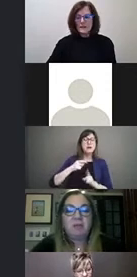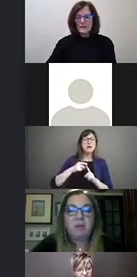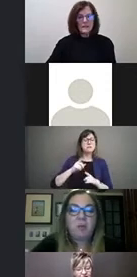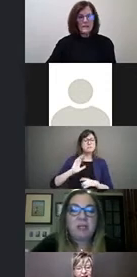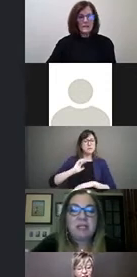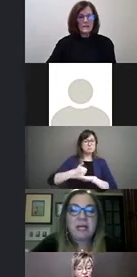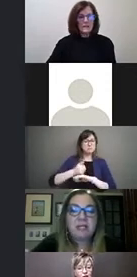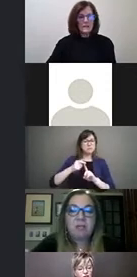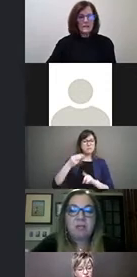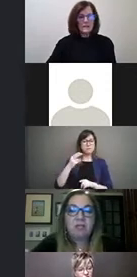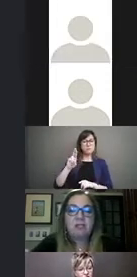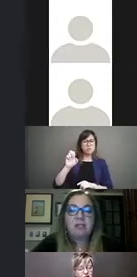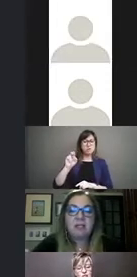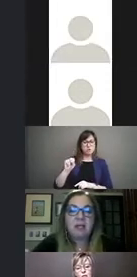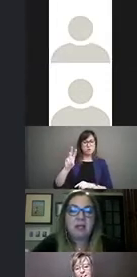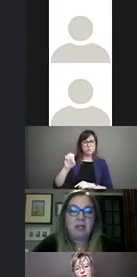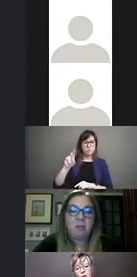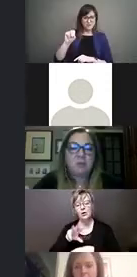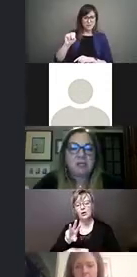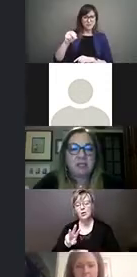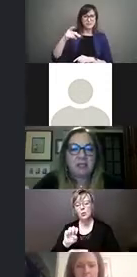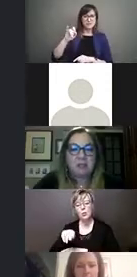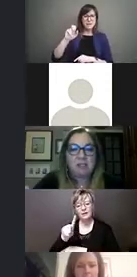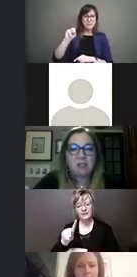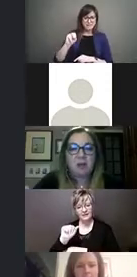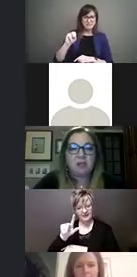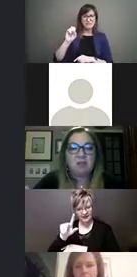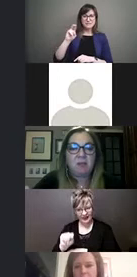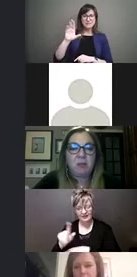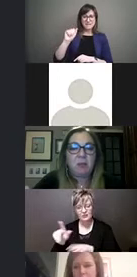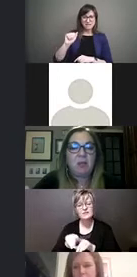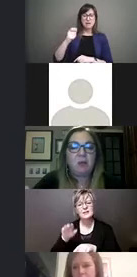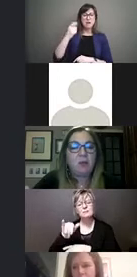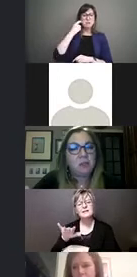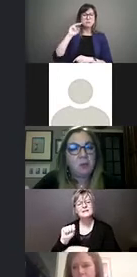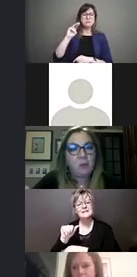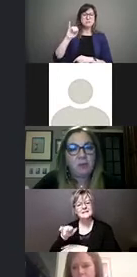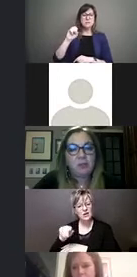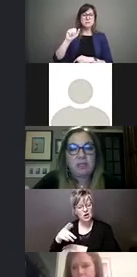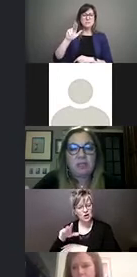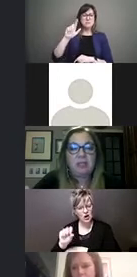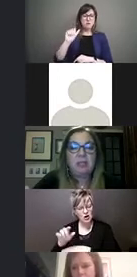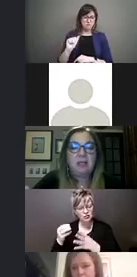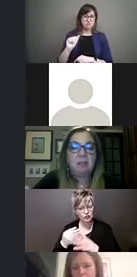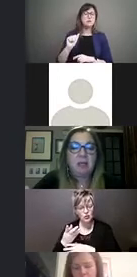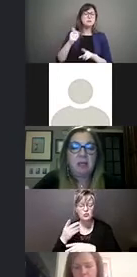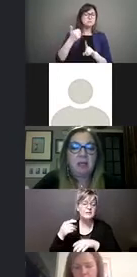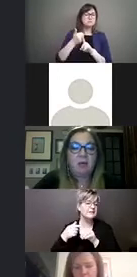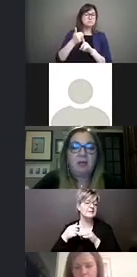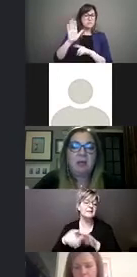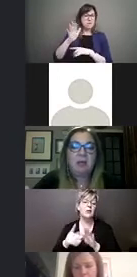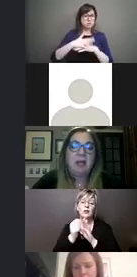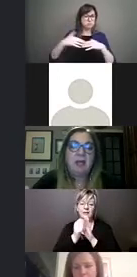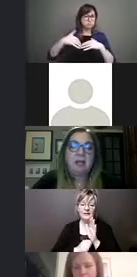of the Huron-Wendat, Peyton Seneca, and most recently the Mississaugas of the New Credit who hold the treaty in my